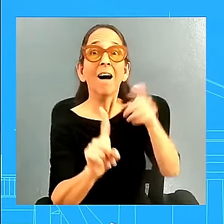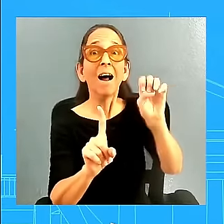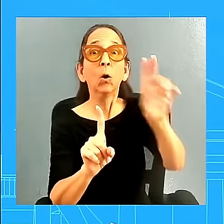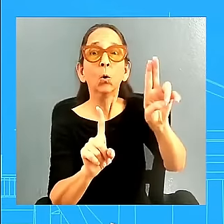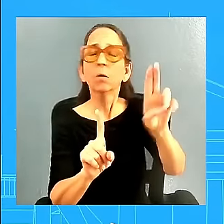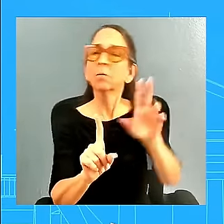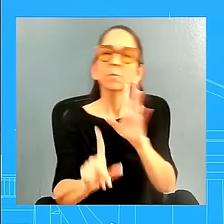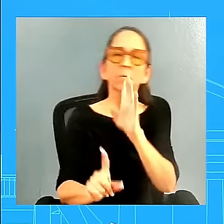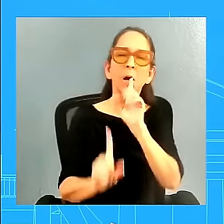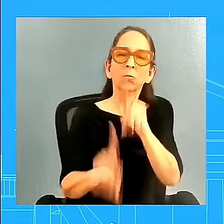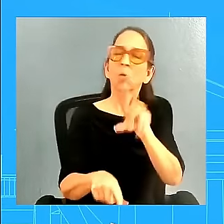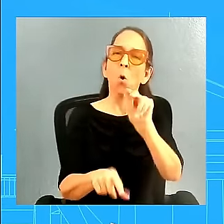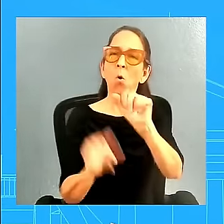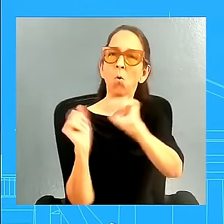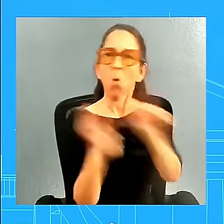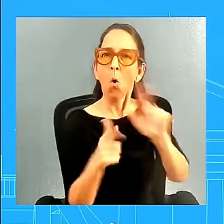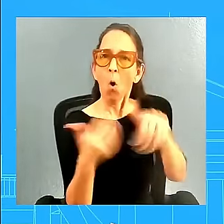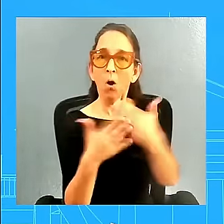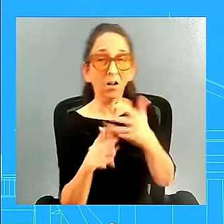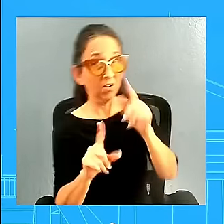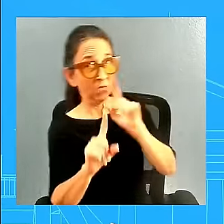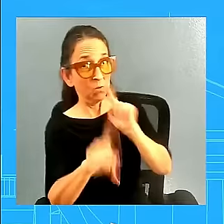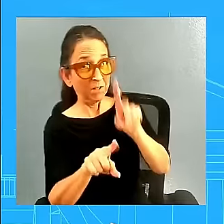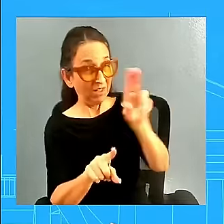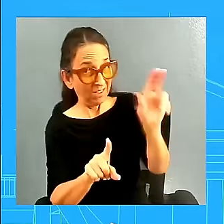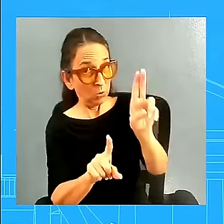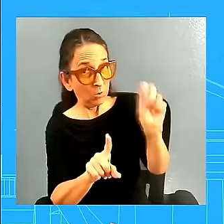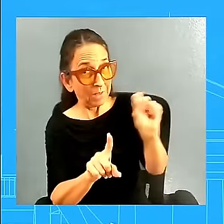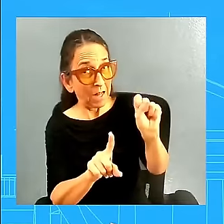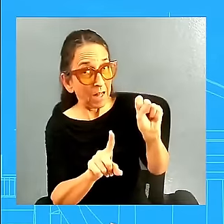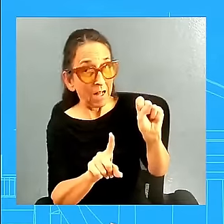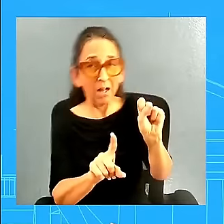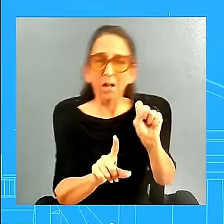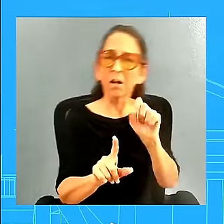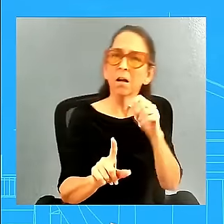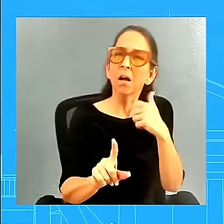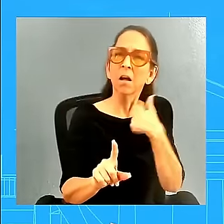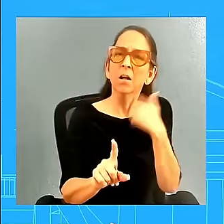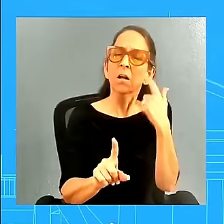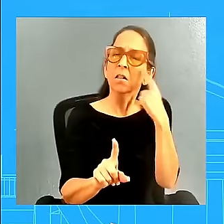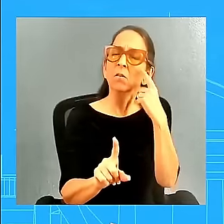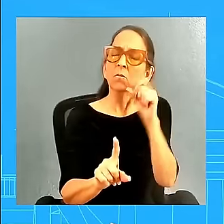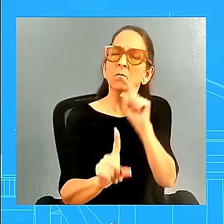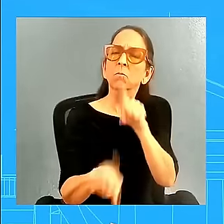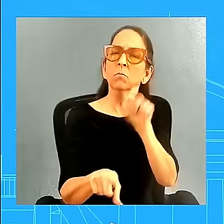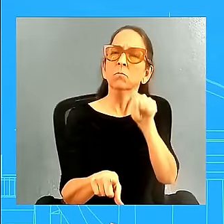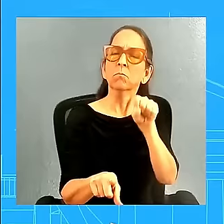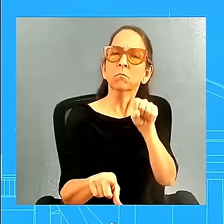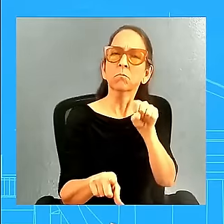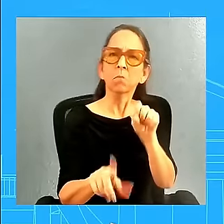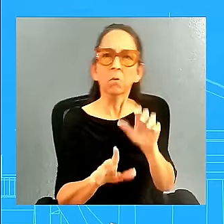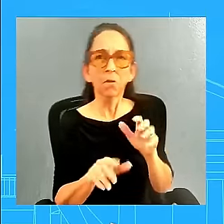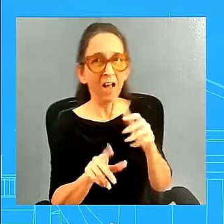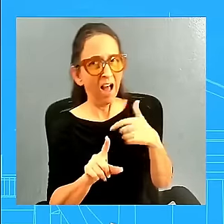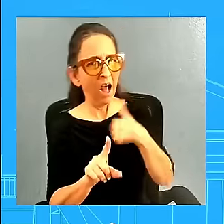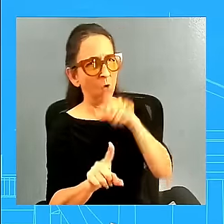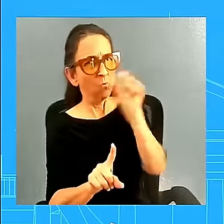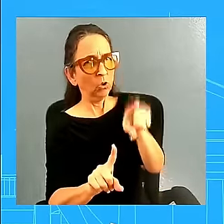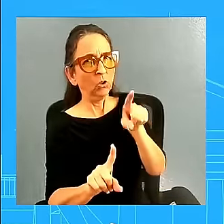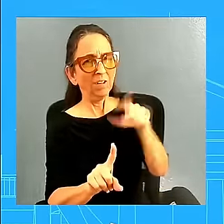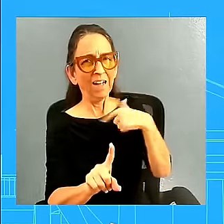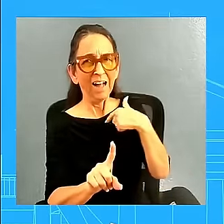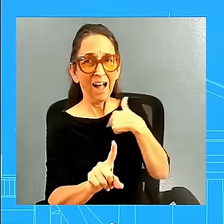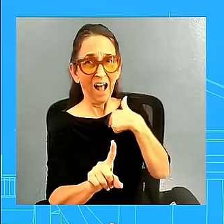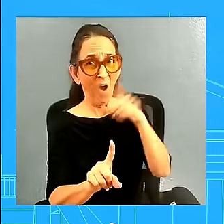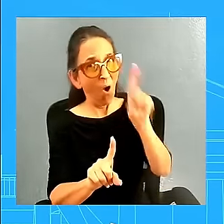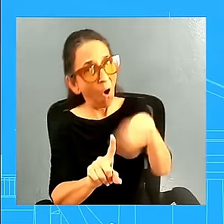believe so. believe This morning, I thought the Leipzig said just European Union, so I wasn't sure. Okay. You know what? Let